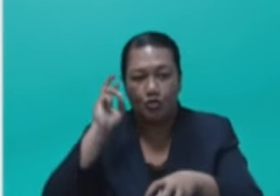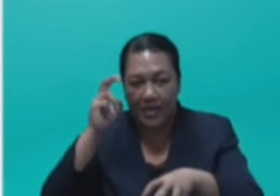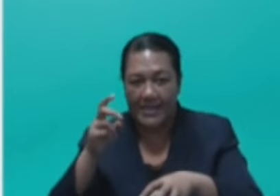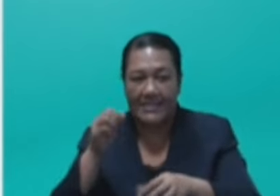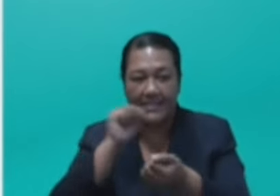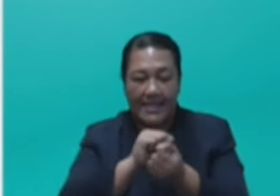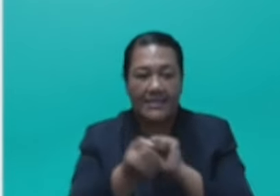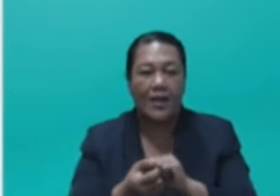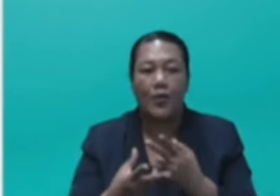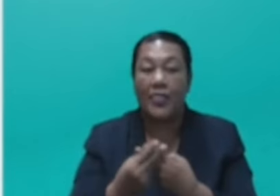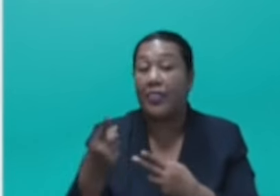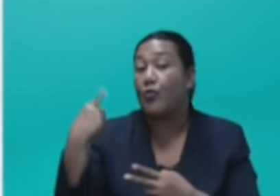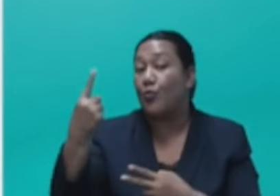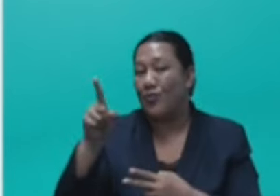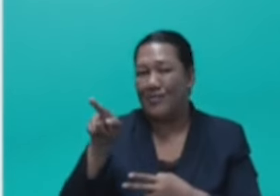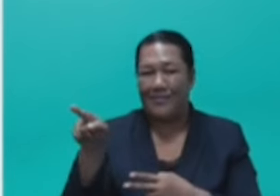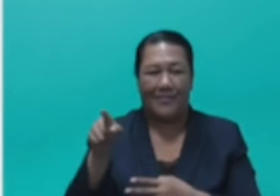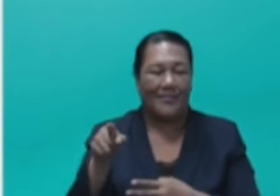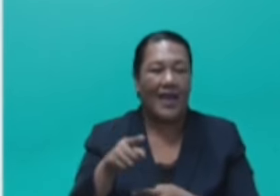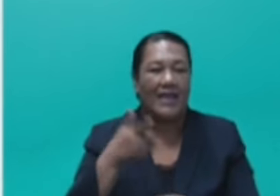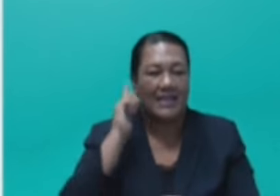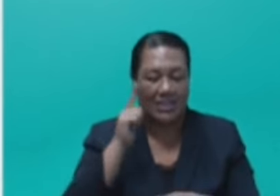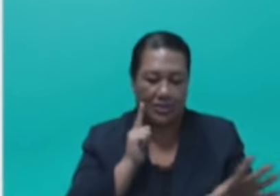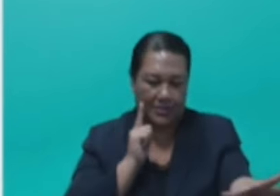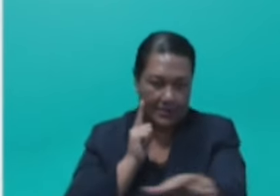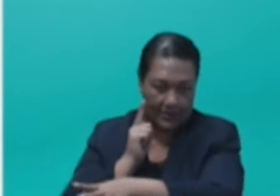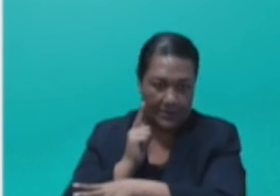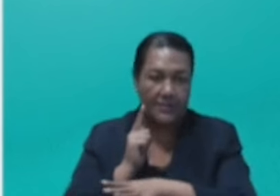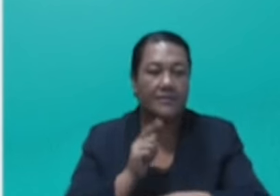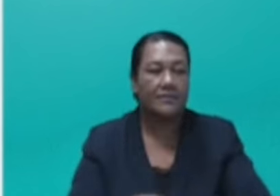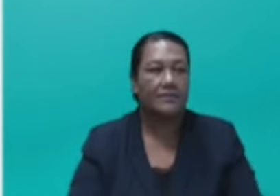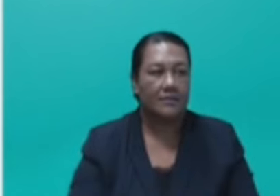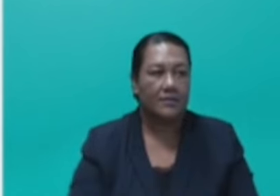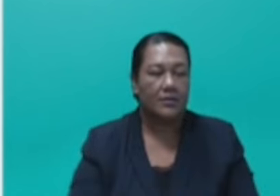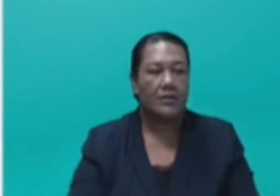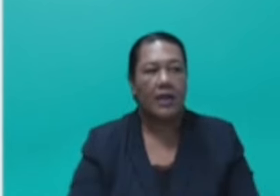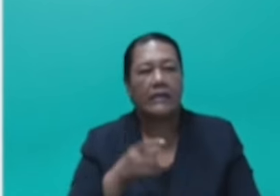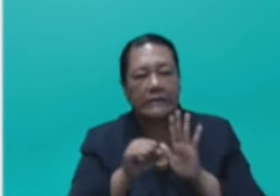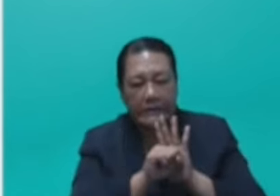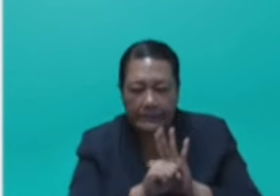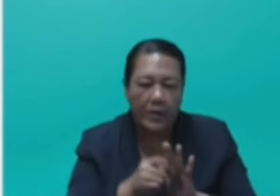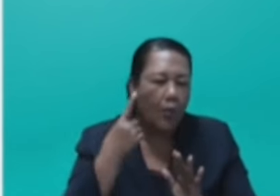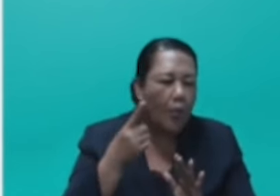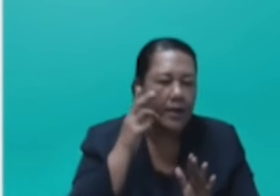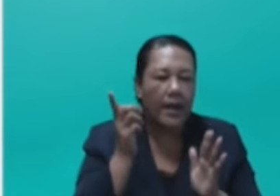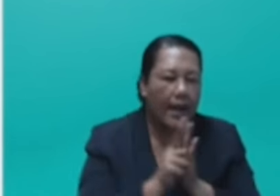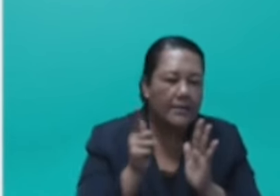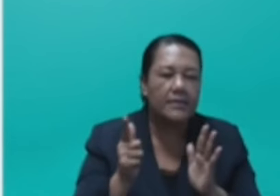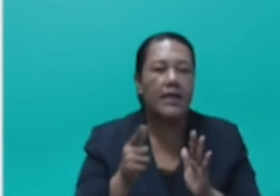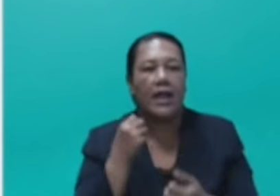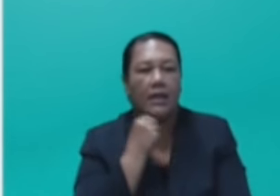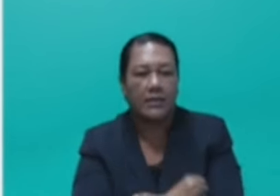drugs and substances. The drug effects, the signs, the symptoms, legislations, handling of drugs,